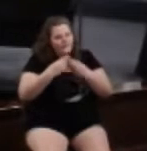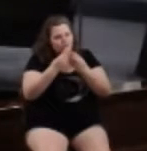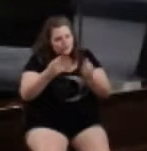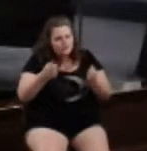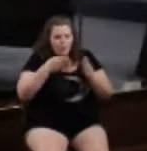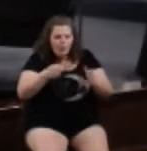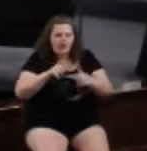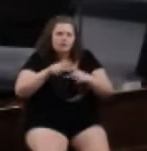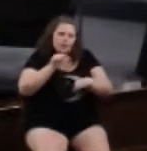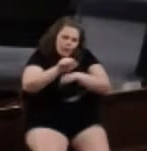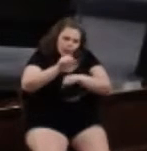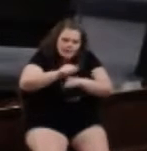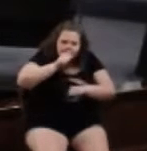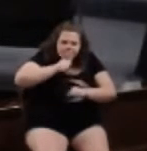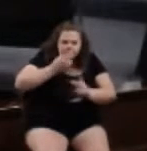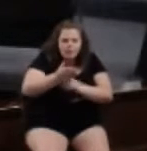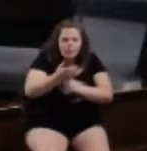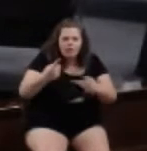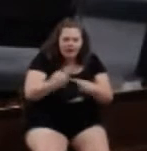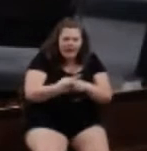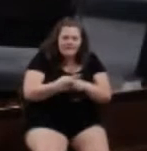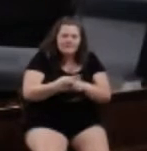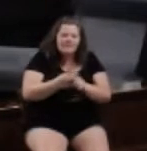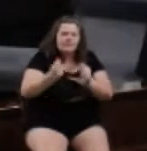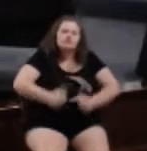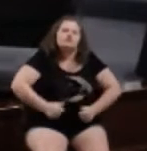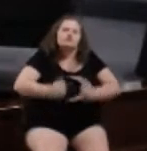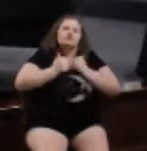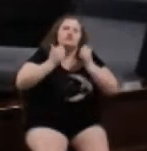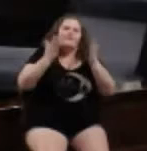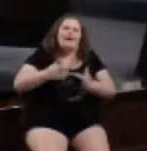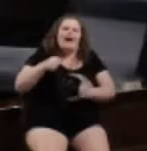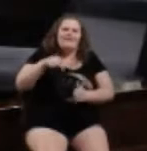a way of working through these conflicts and to survive these storms.